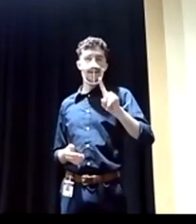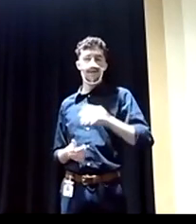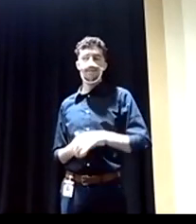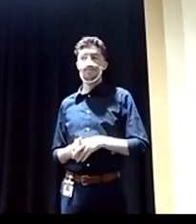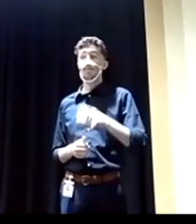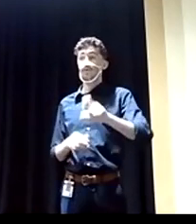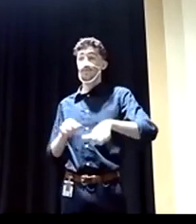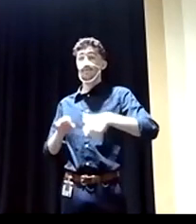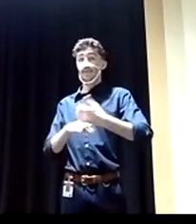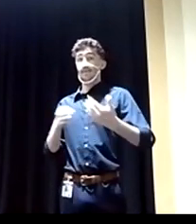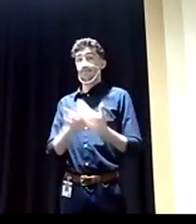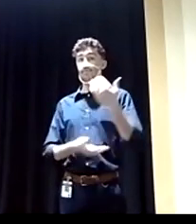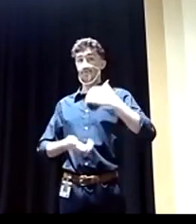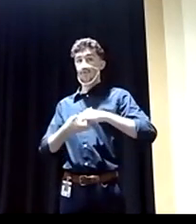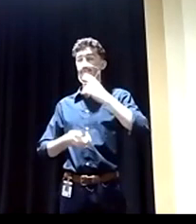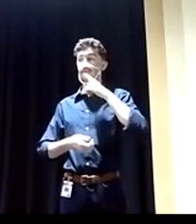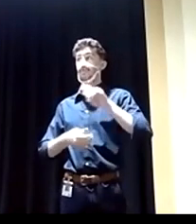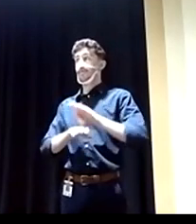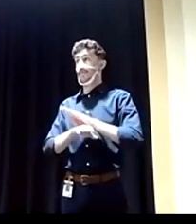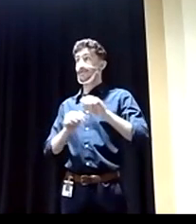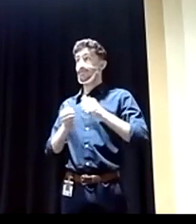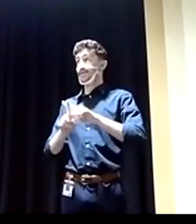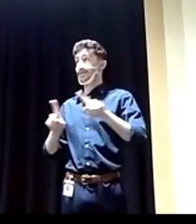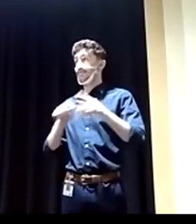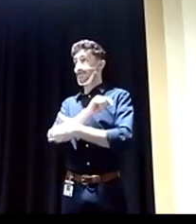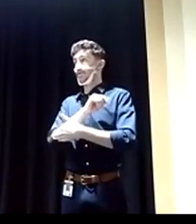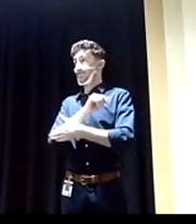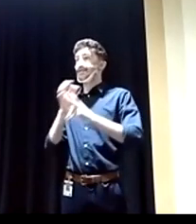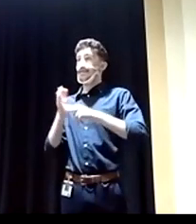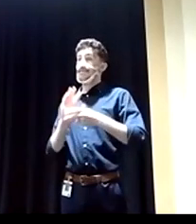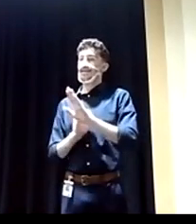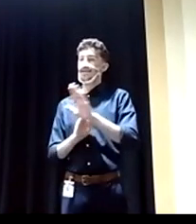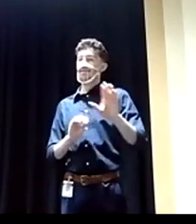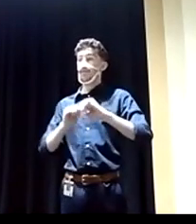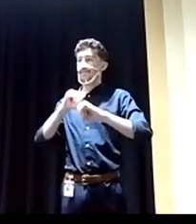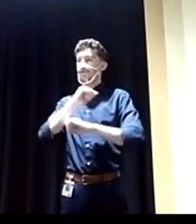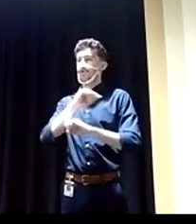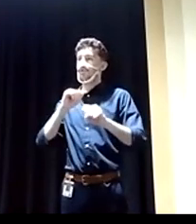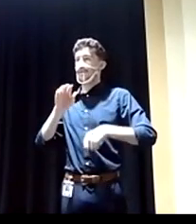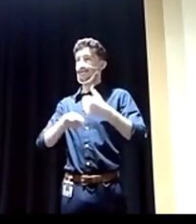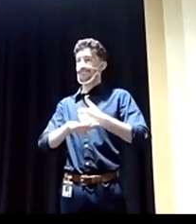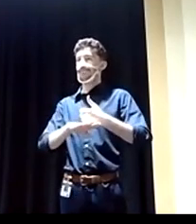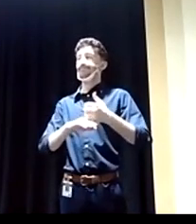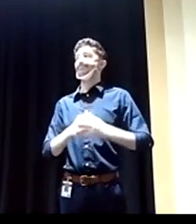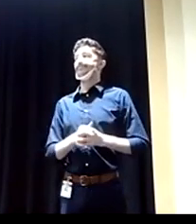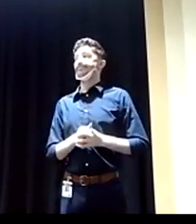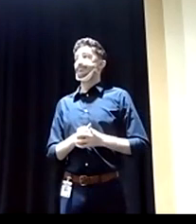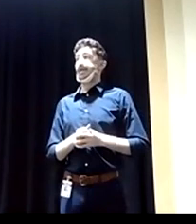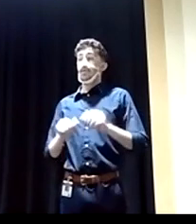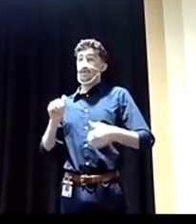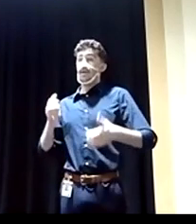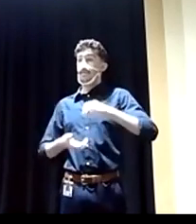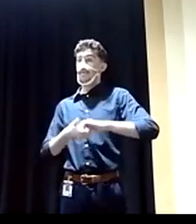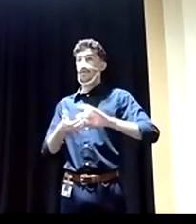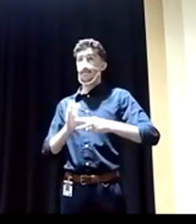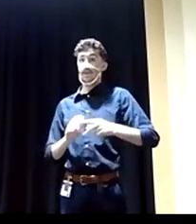partnerships through business with other countries to build their infrastructure up and partnering with them so that